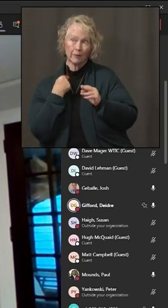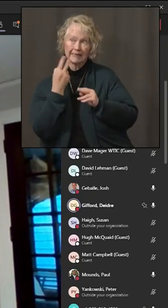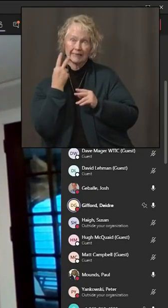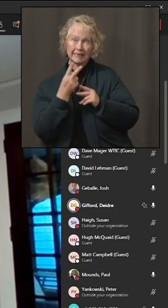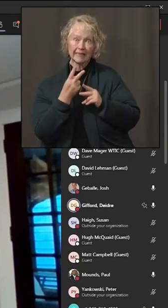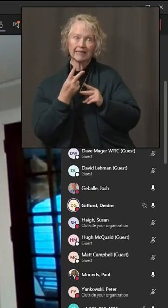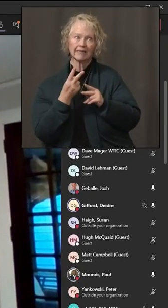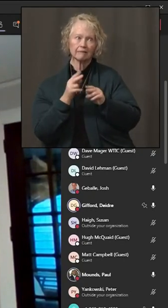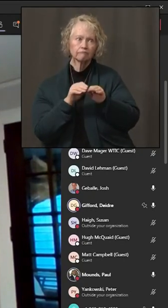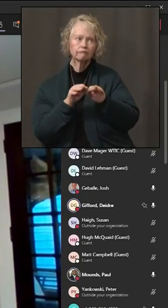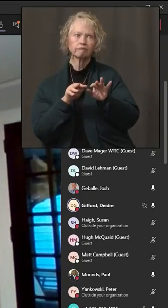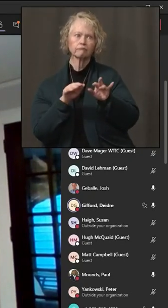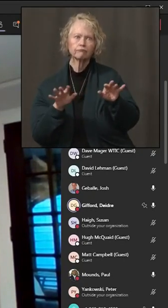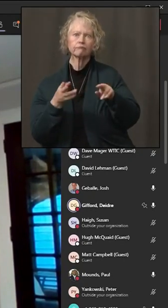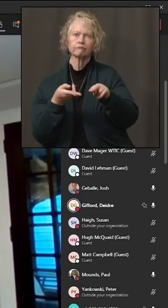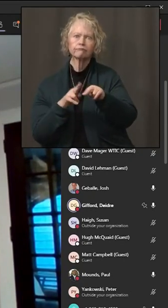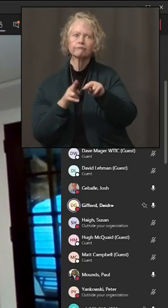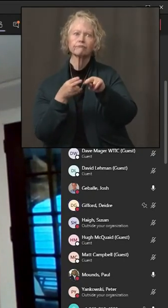in Connecticut.